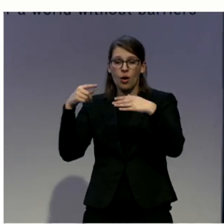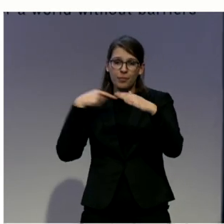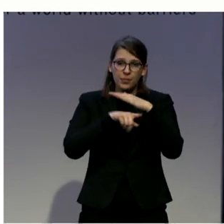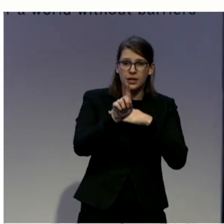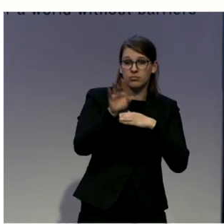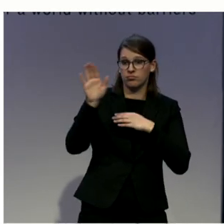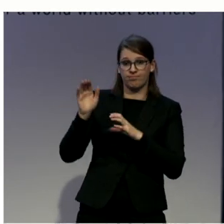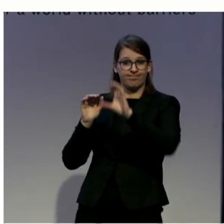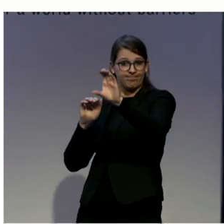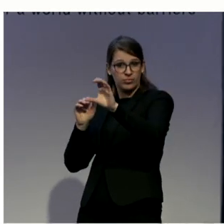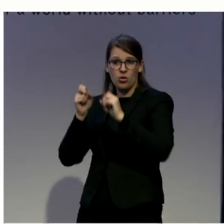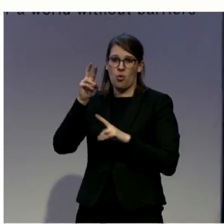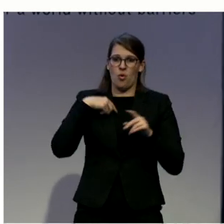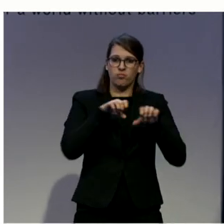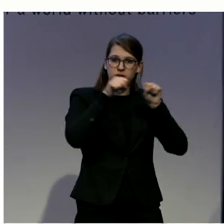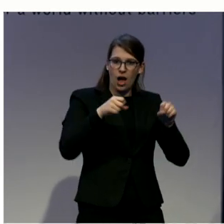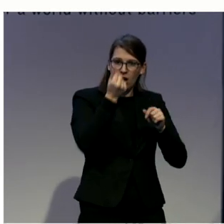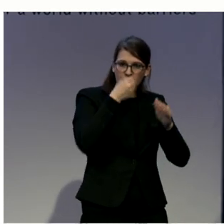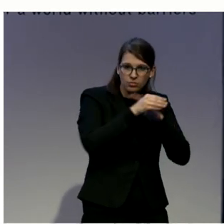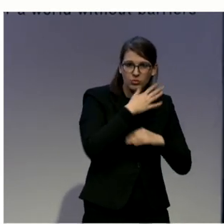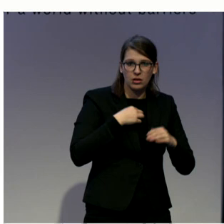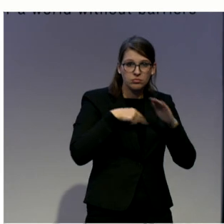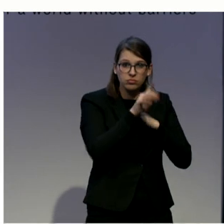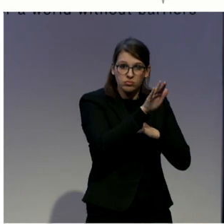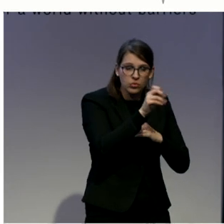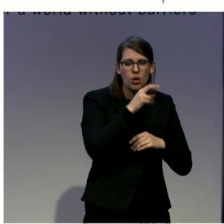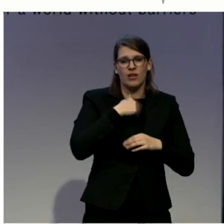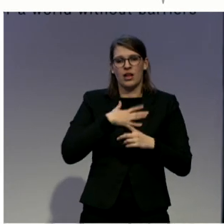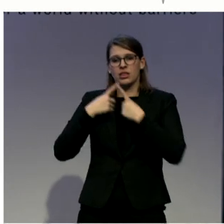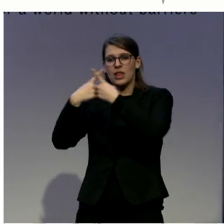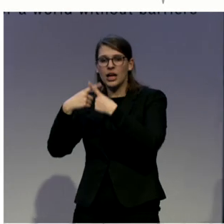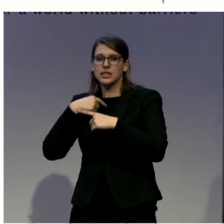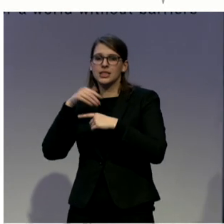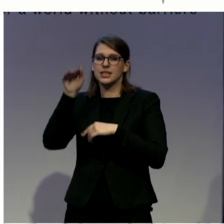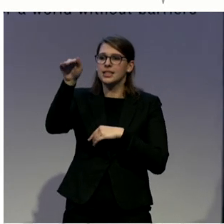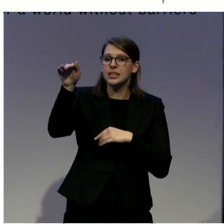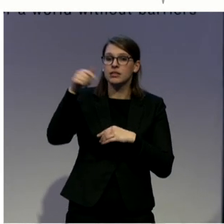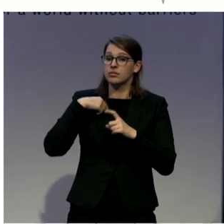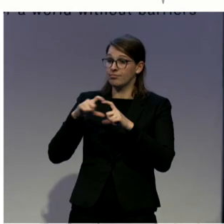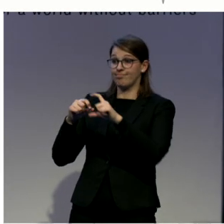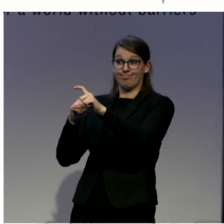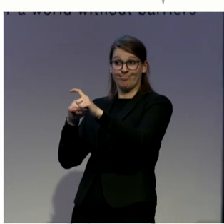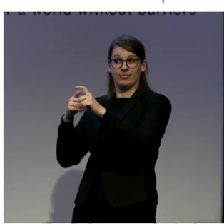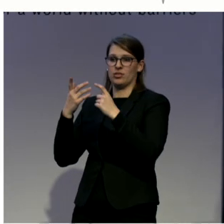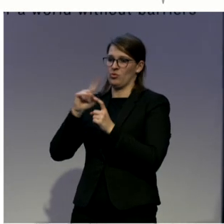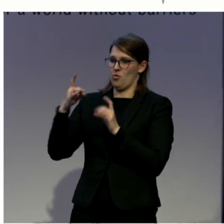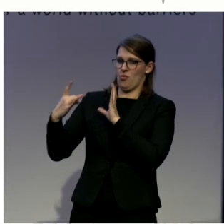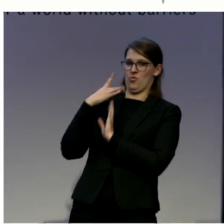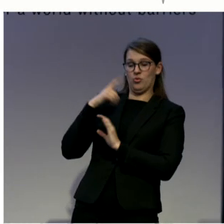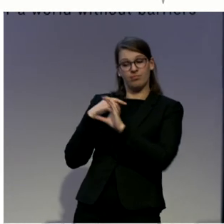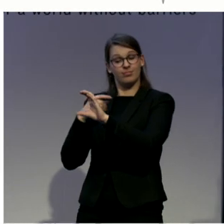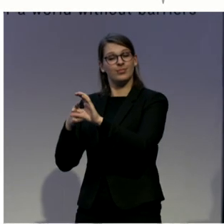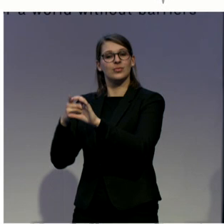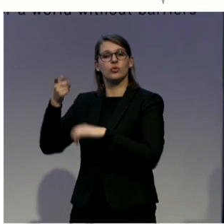with the taxi driver that refuses to take them. We have partnered up with some really important organisations. I've mentioned the